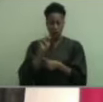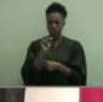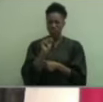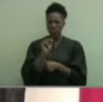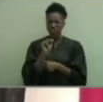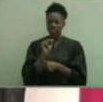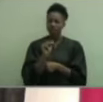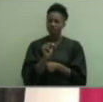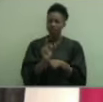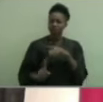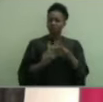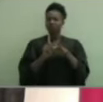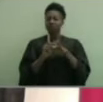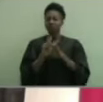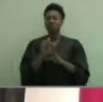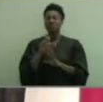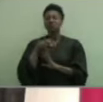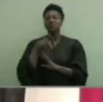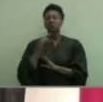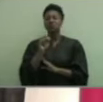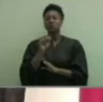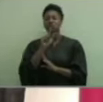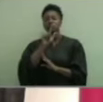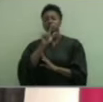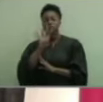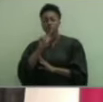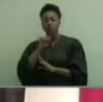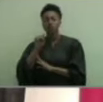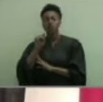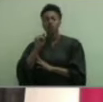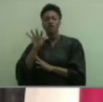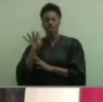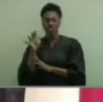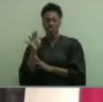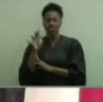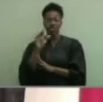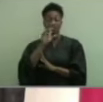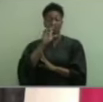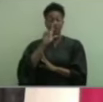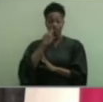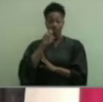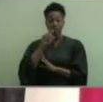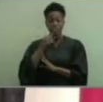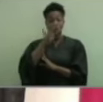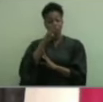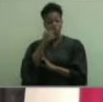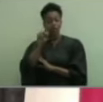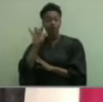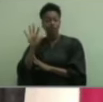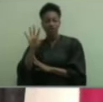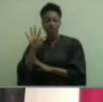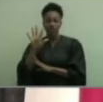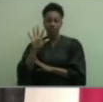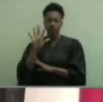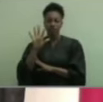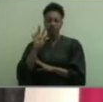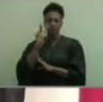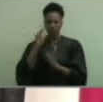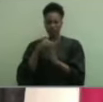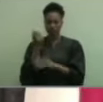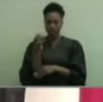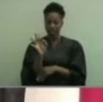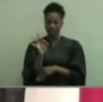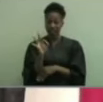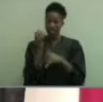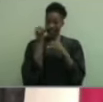appearance September 4th through 5th, 2019. And as we all know, it has been